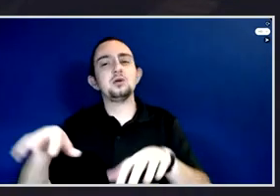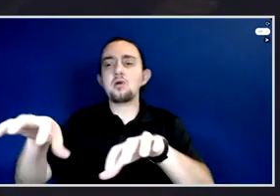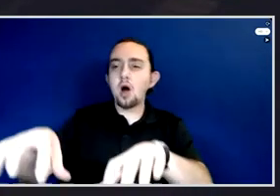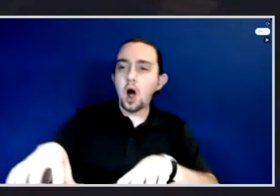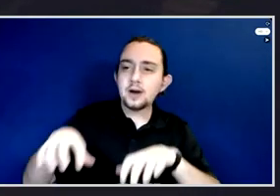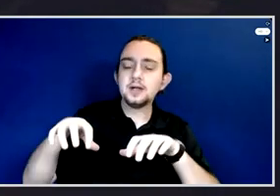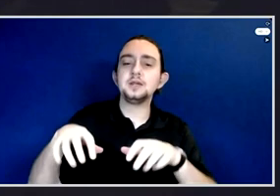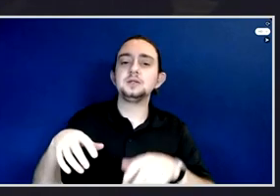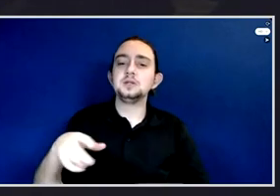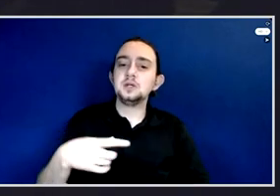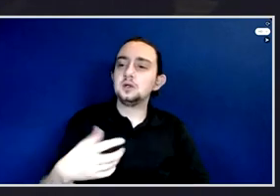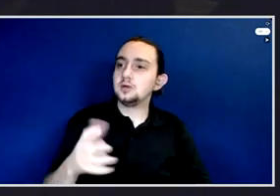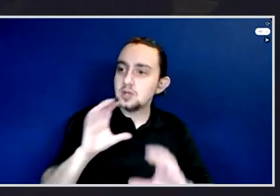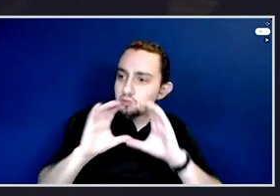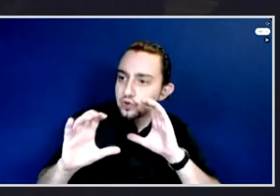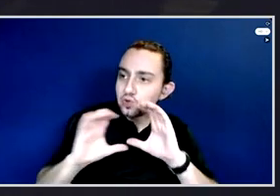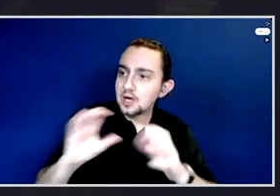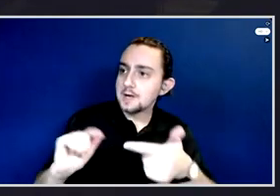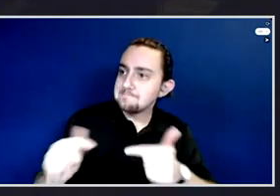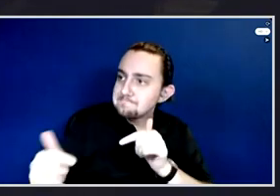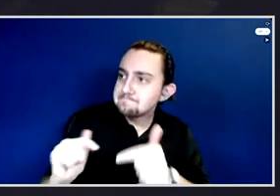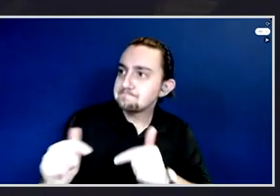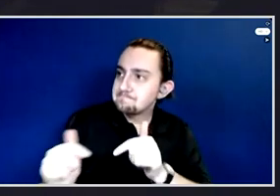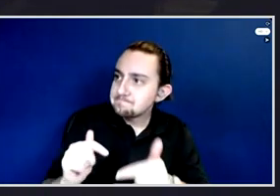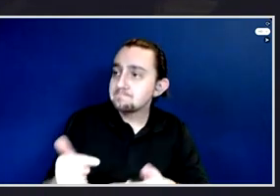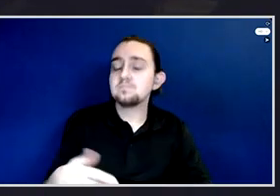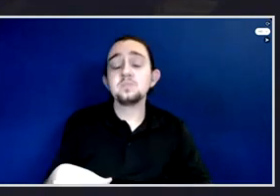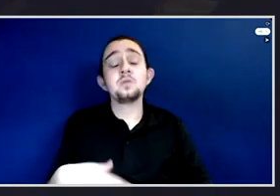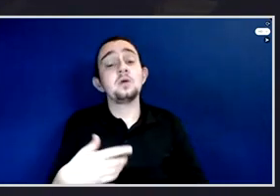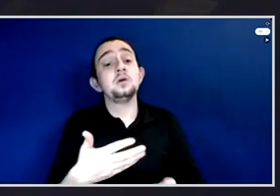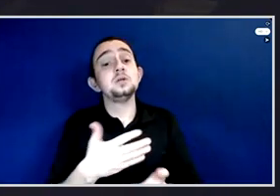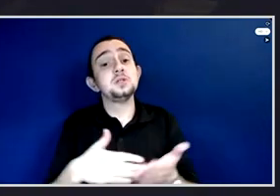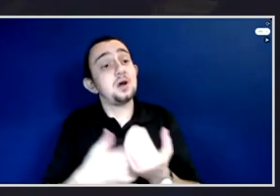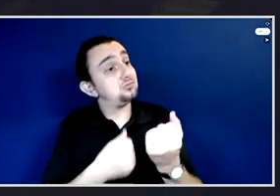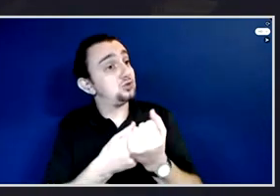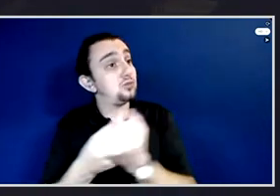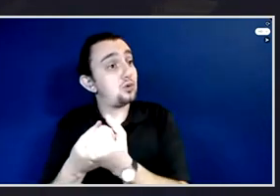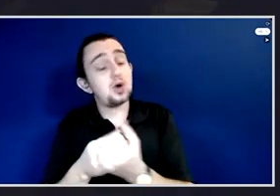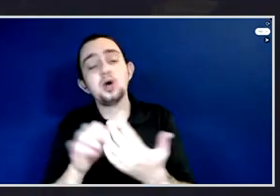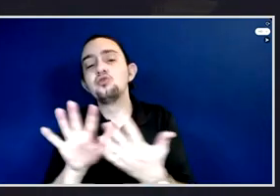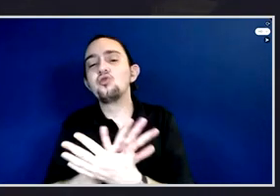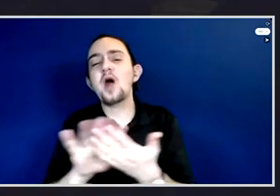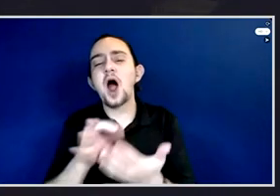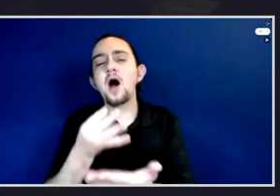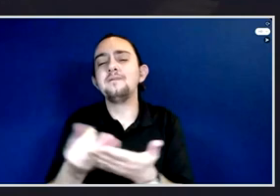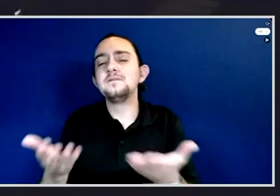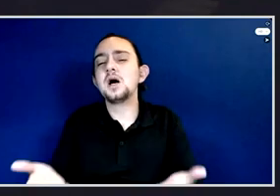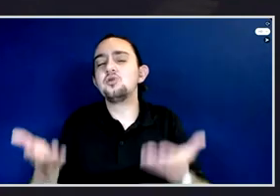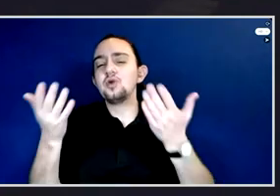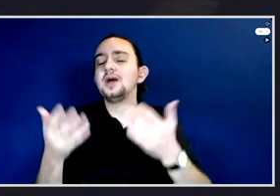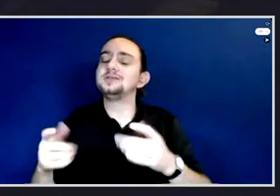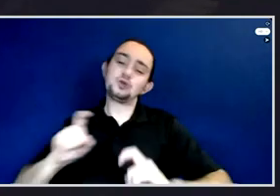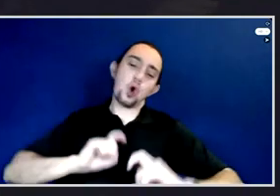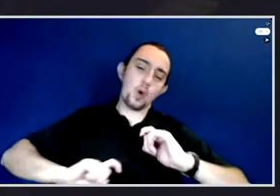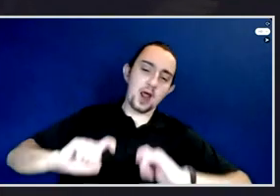on other side are supporting us by crowdfunding, by small donations. And we want to allow them, as much as they can, that they can